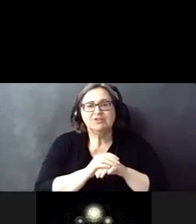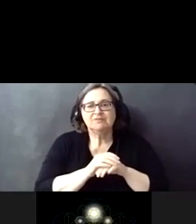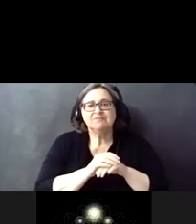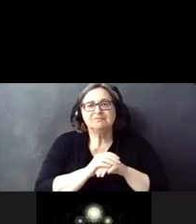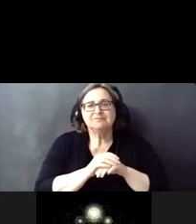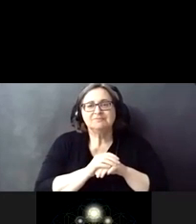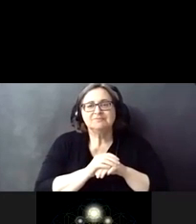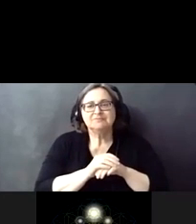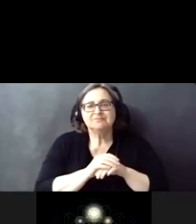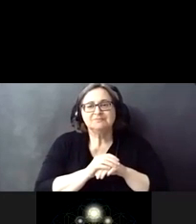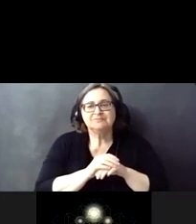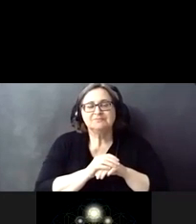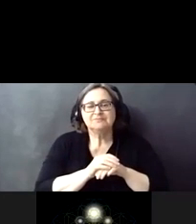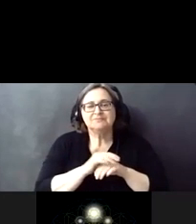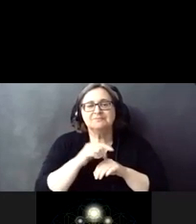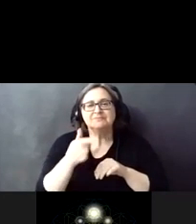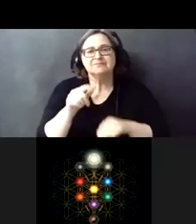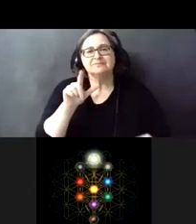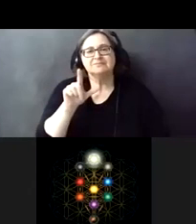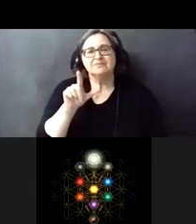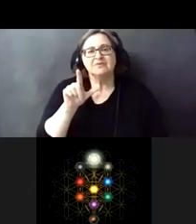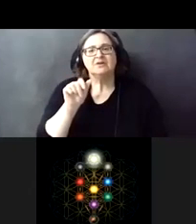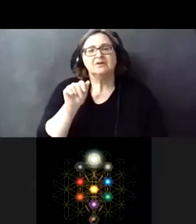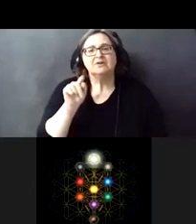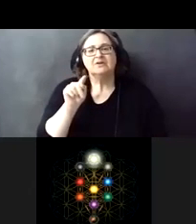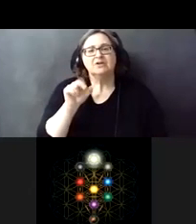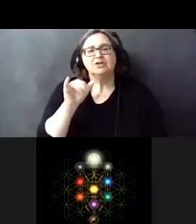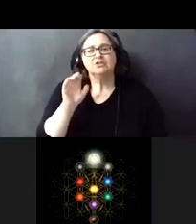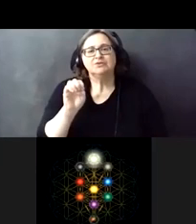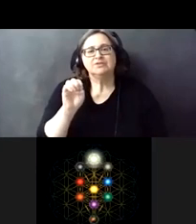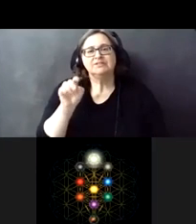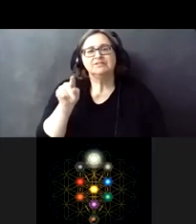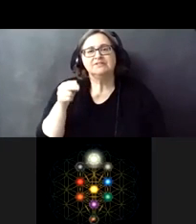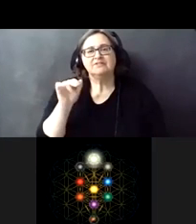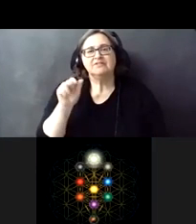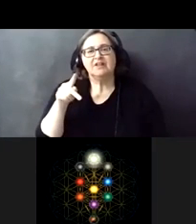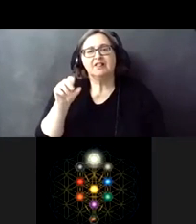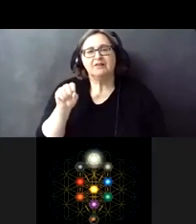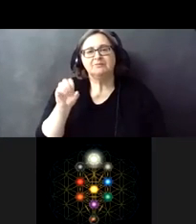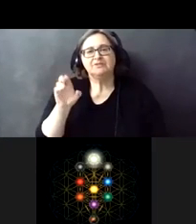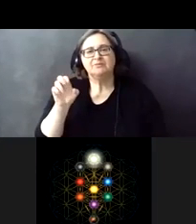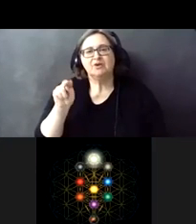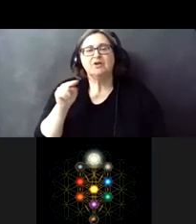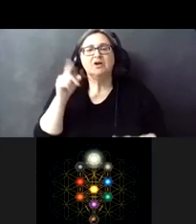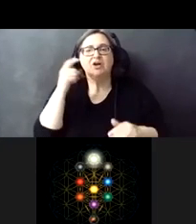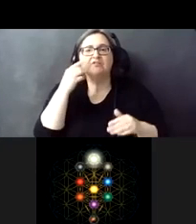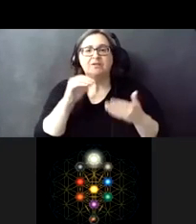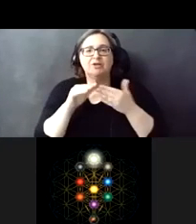and so for that i'm going to turn it to latrice phillips brown she's government community relations liaison for the project